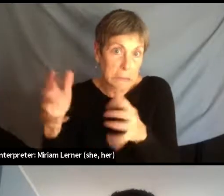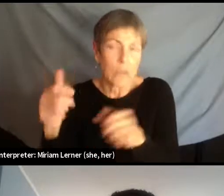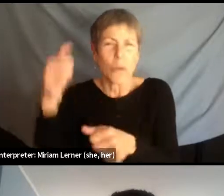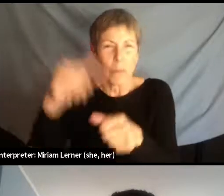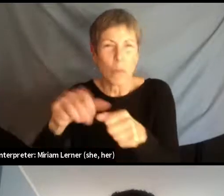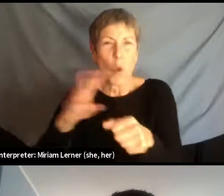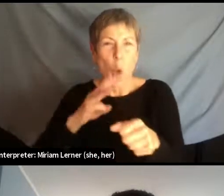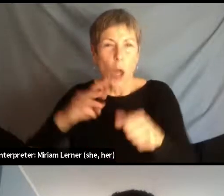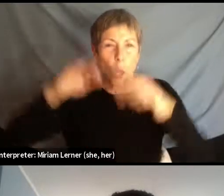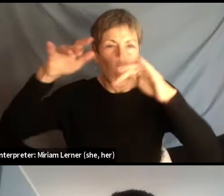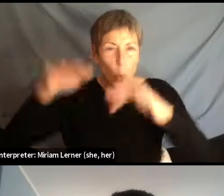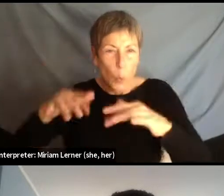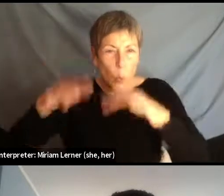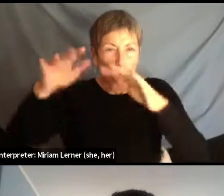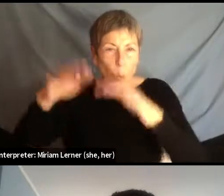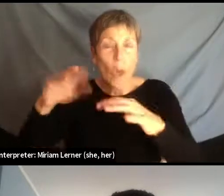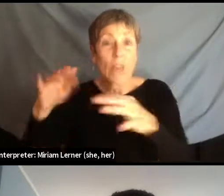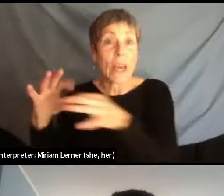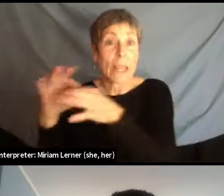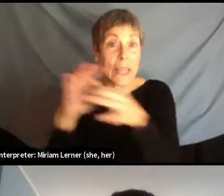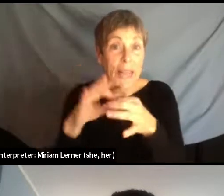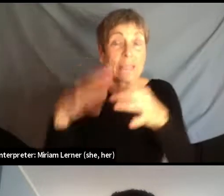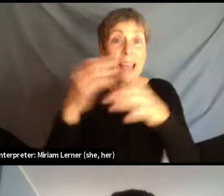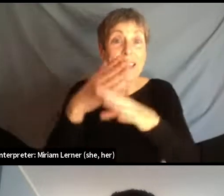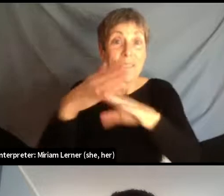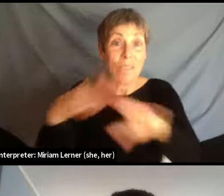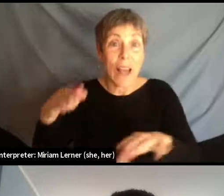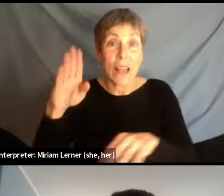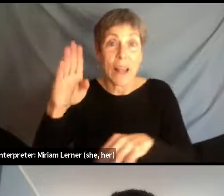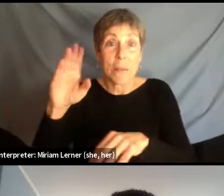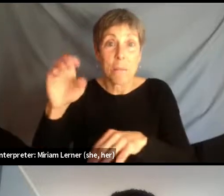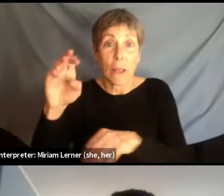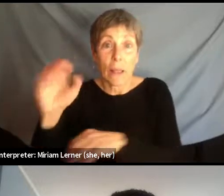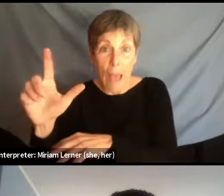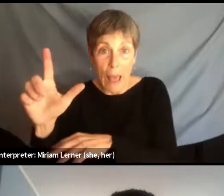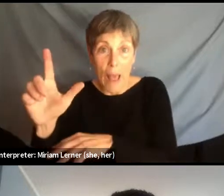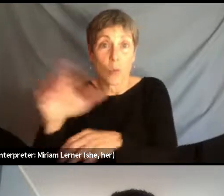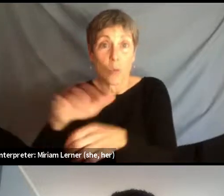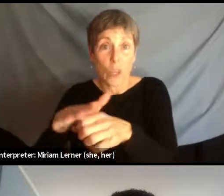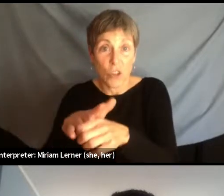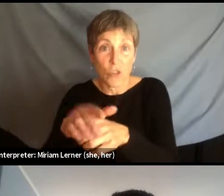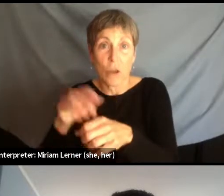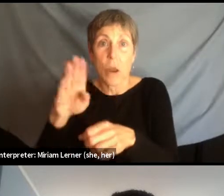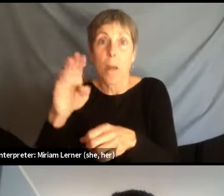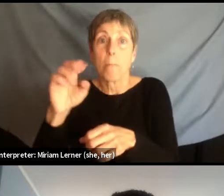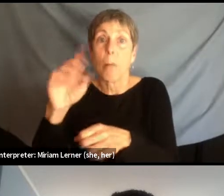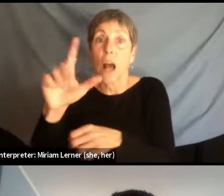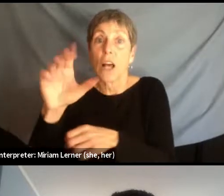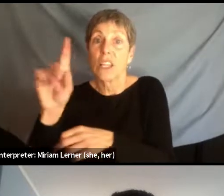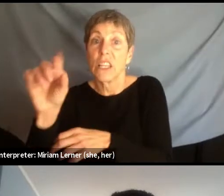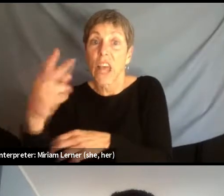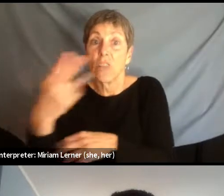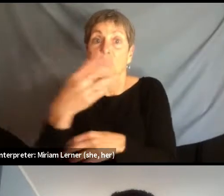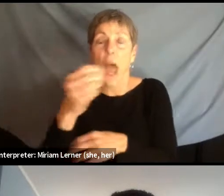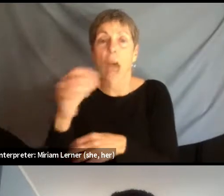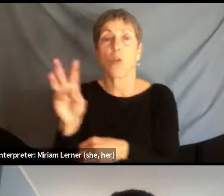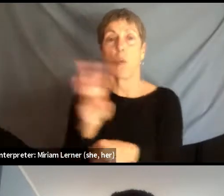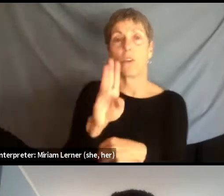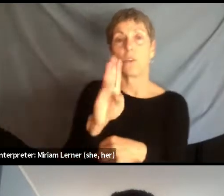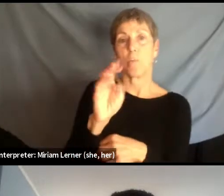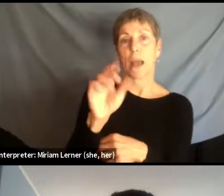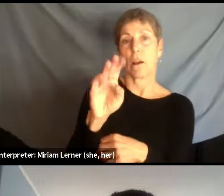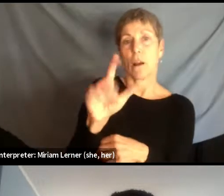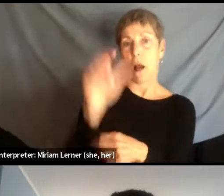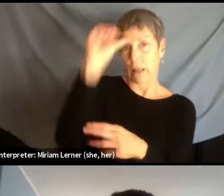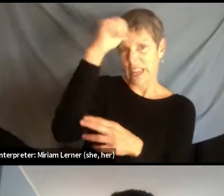paradoxically connects yet divides the Bengals of the region into Bangladesh and West Bengal, India. This